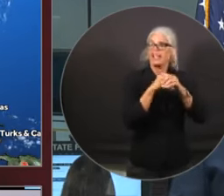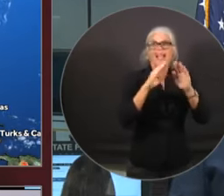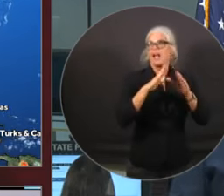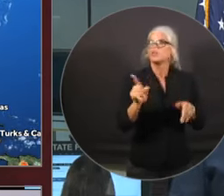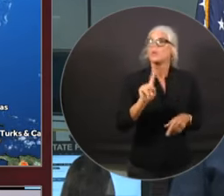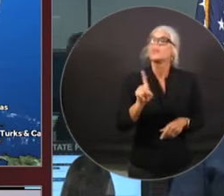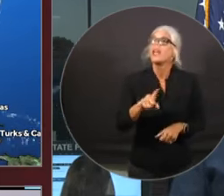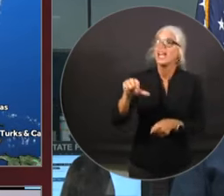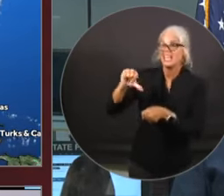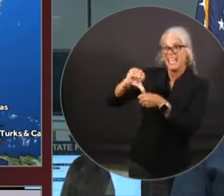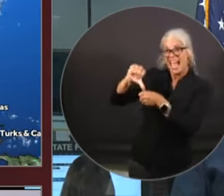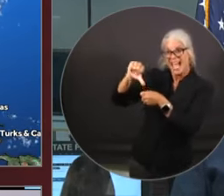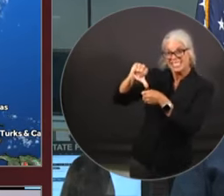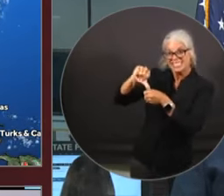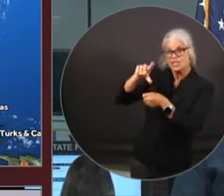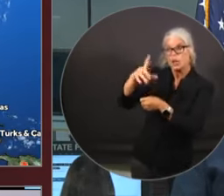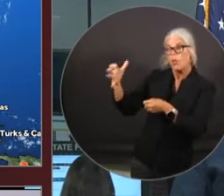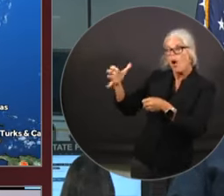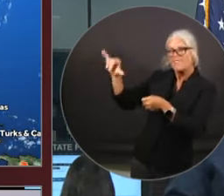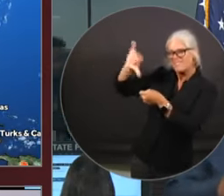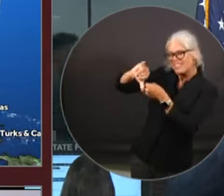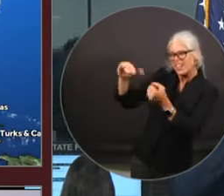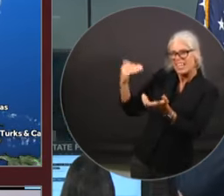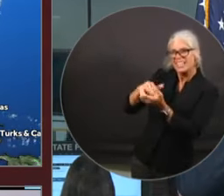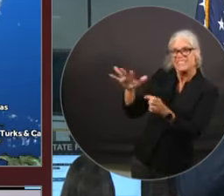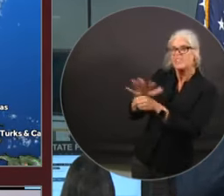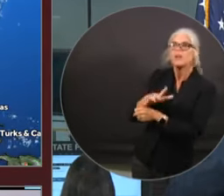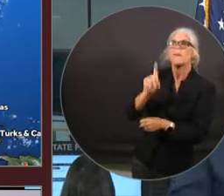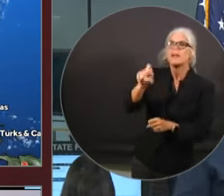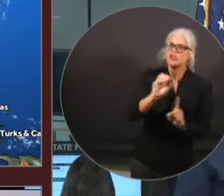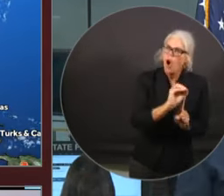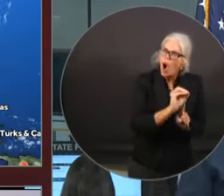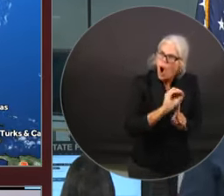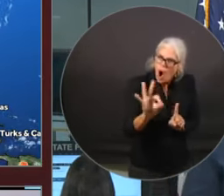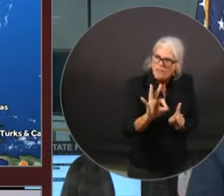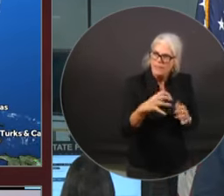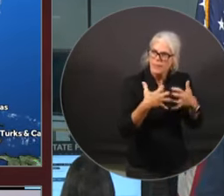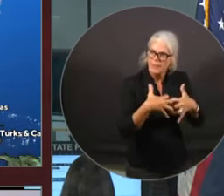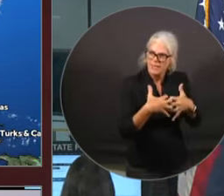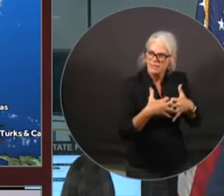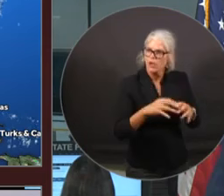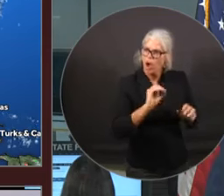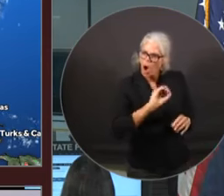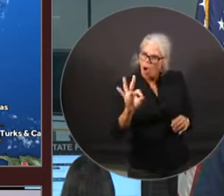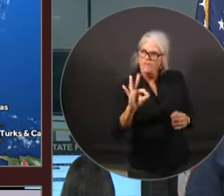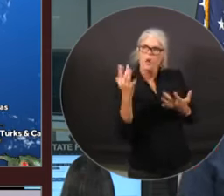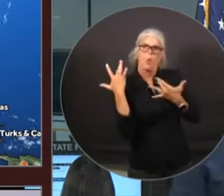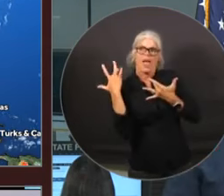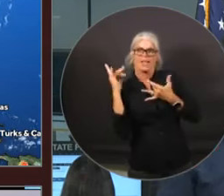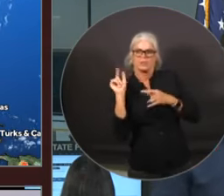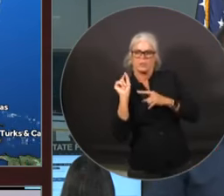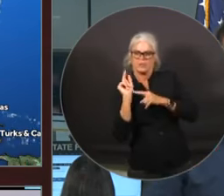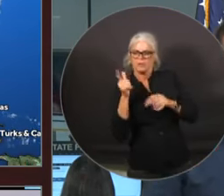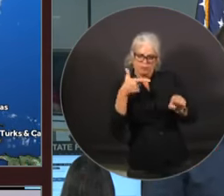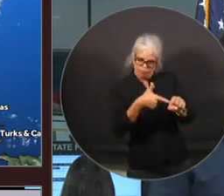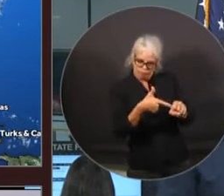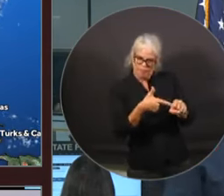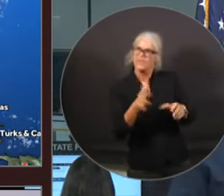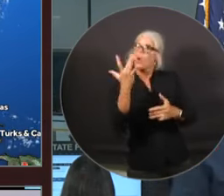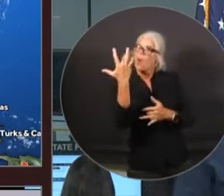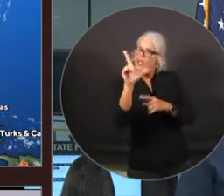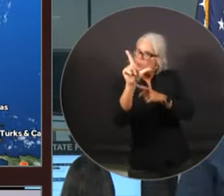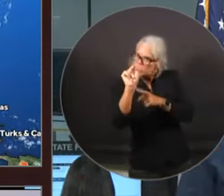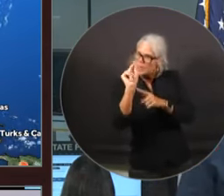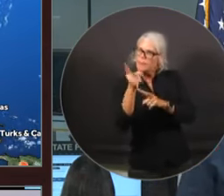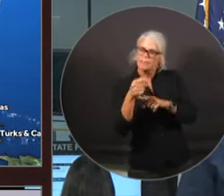your generator down for at least 20 minutes. So 20 feet away from any open door and an open window, 20 minutes to cool down and then